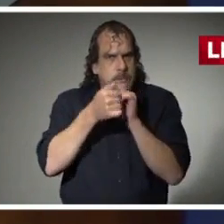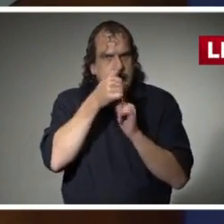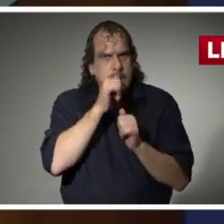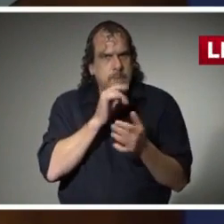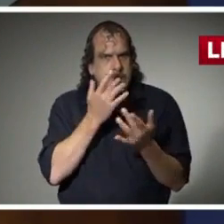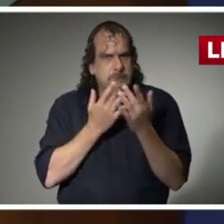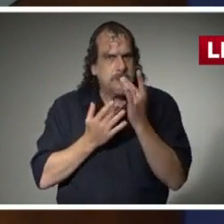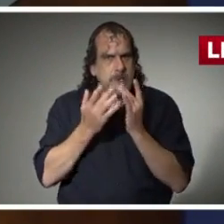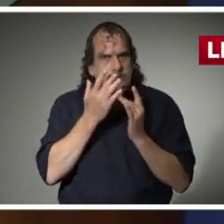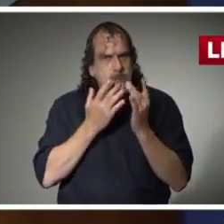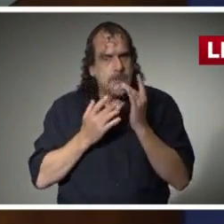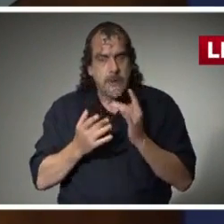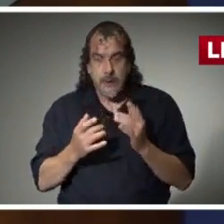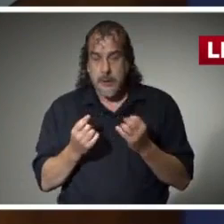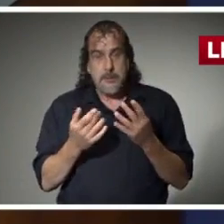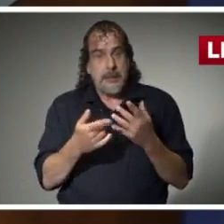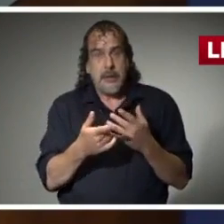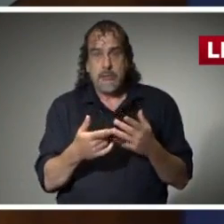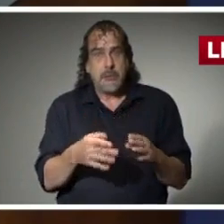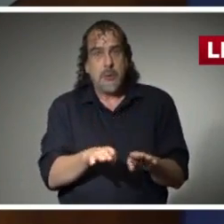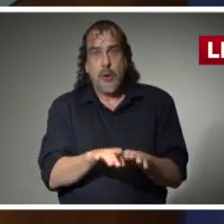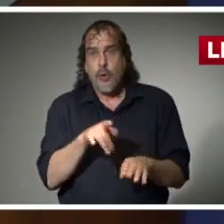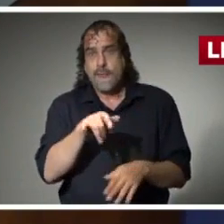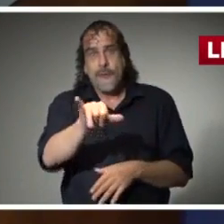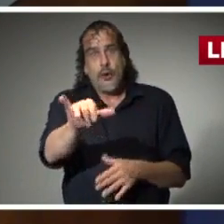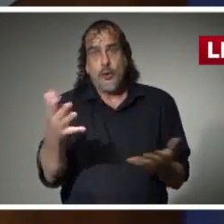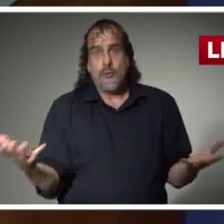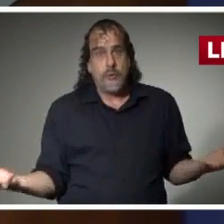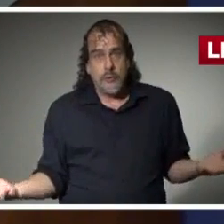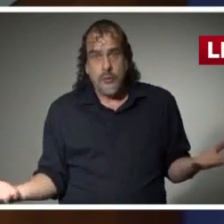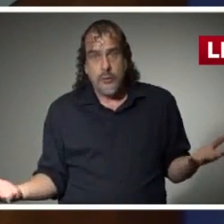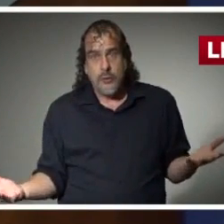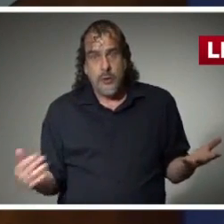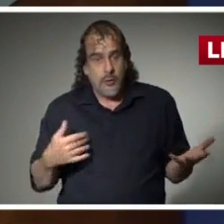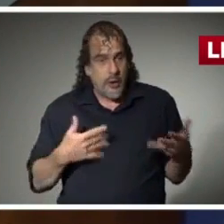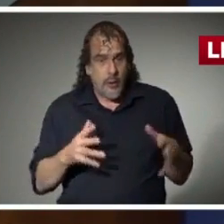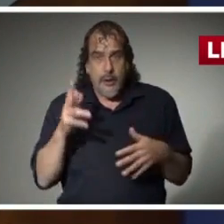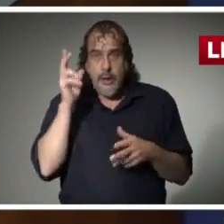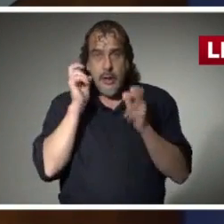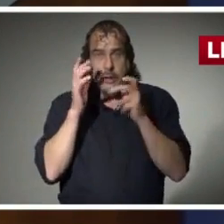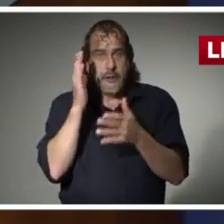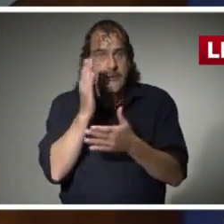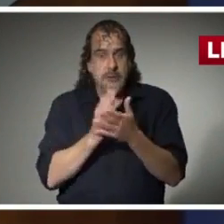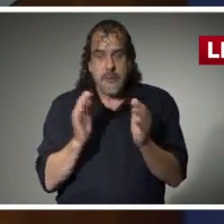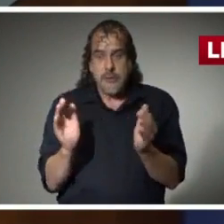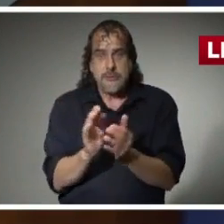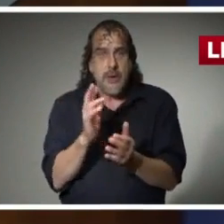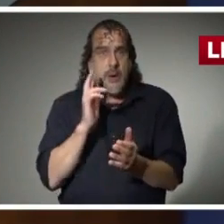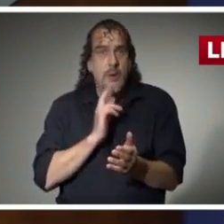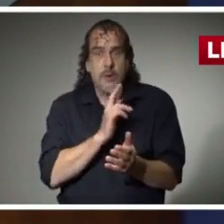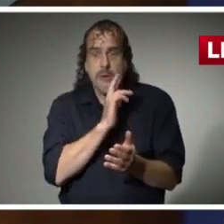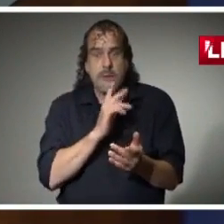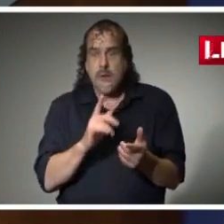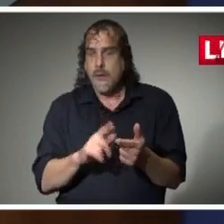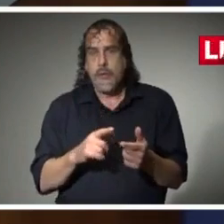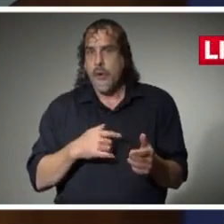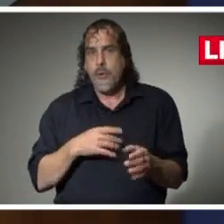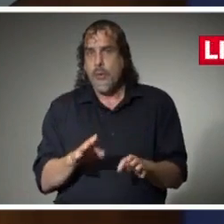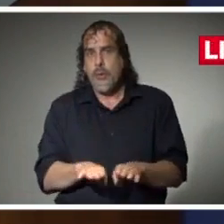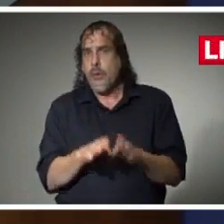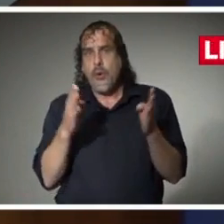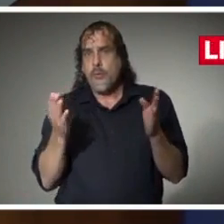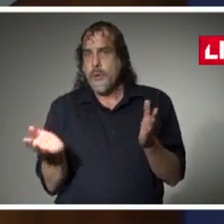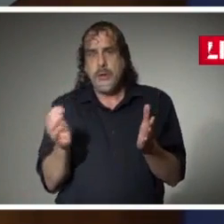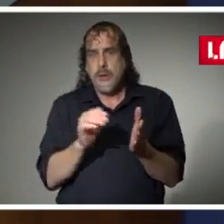may not reopen. We're already beginning to hear reports of small restaurants not able to open their doors